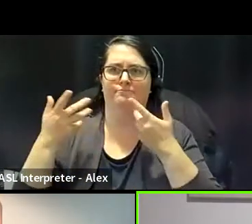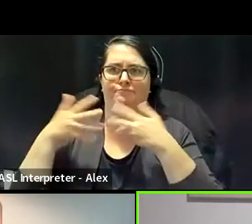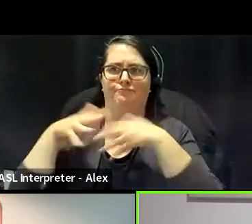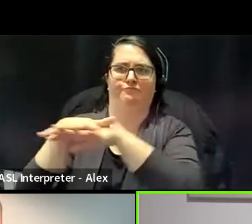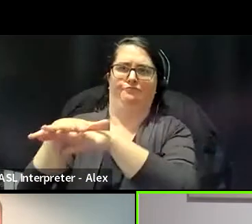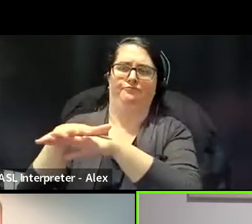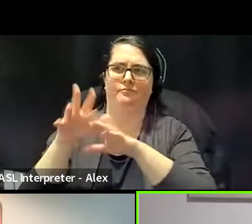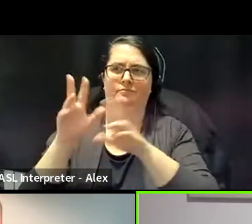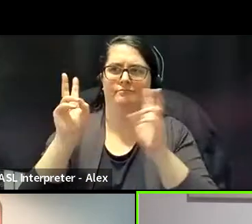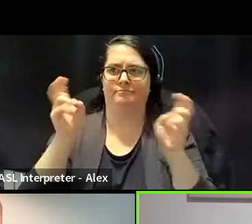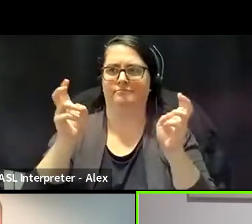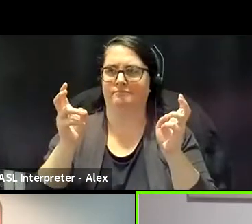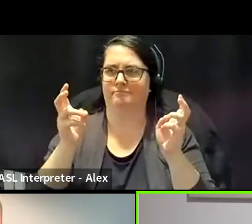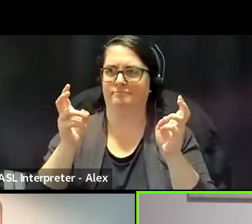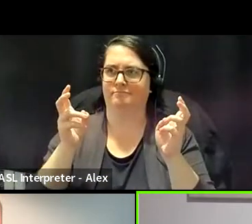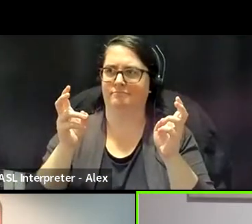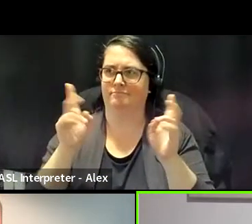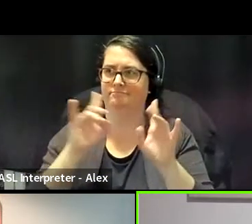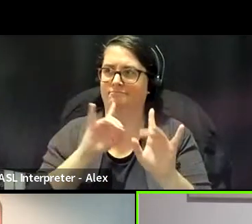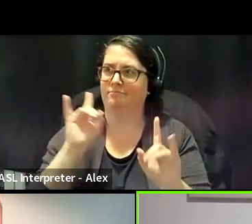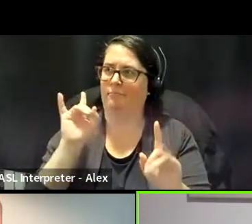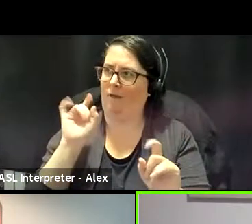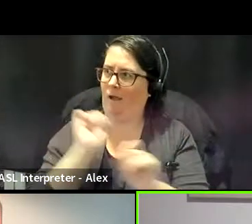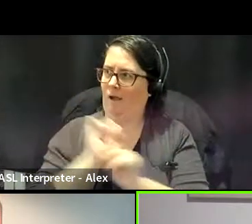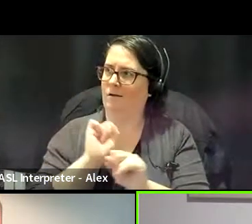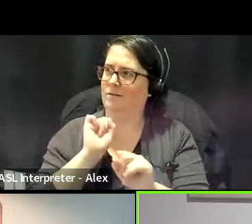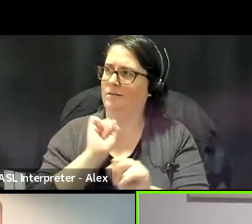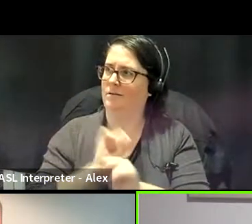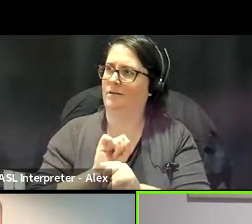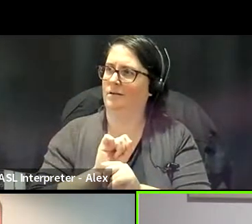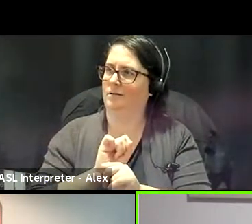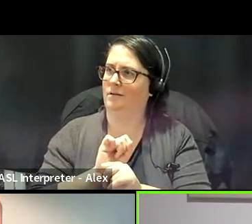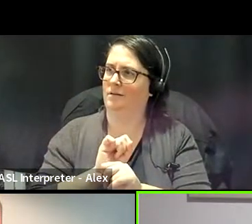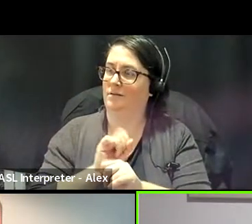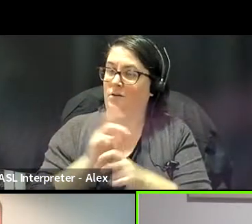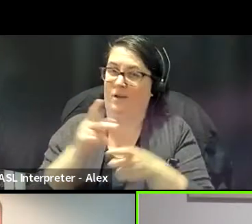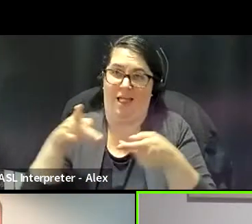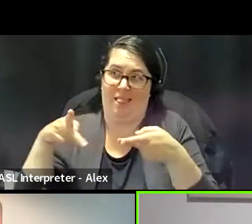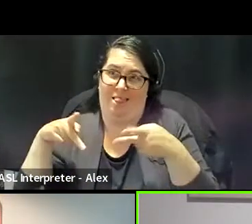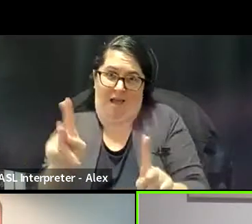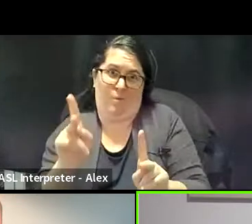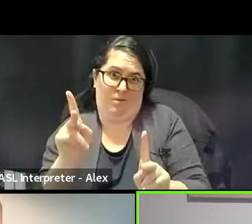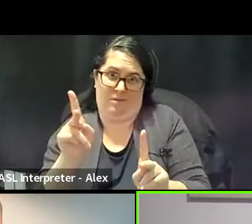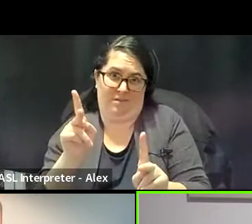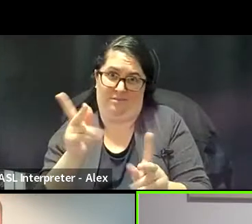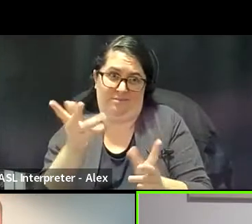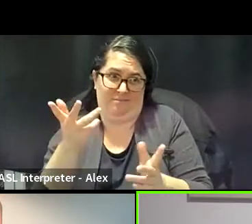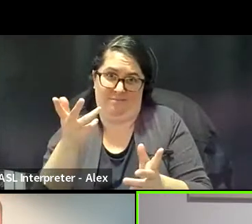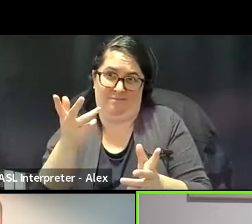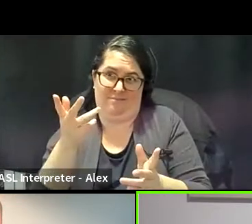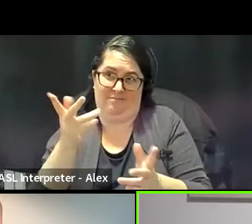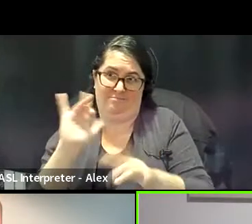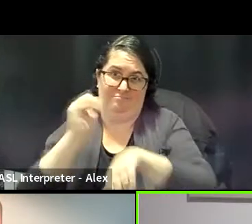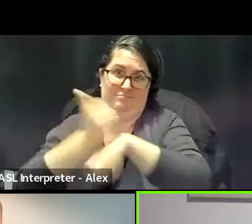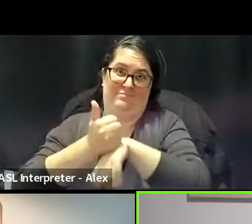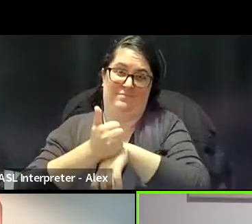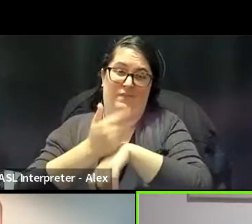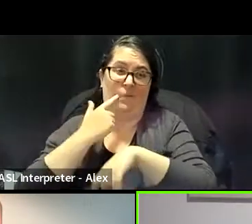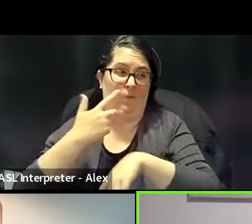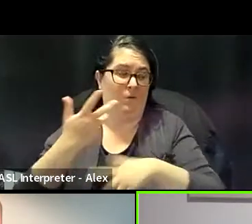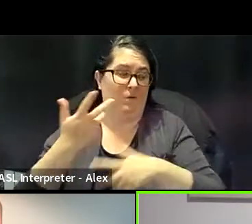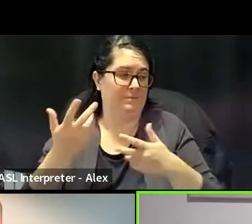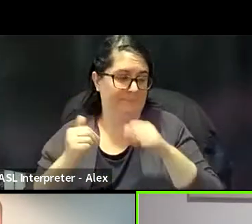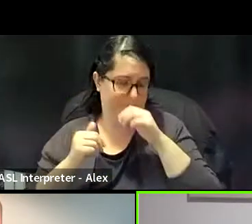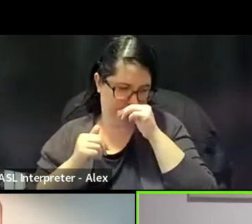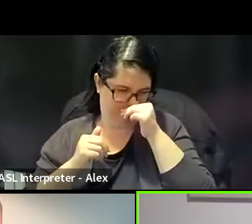the, like, actual, you know, allowing that they are, you know, creating for white, you know,